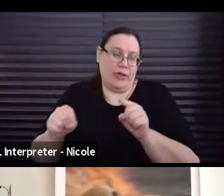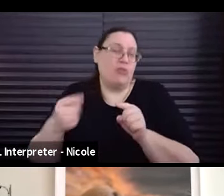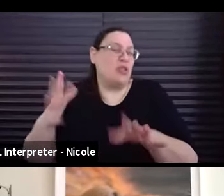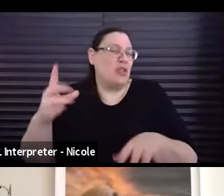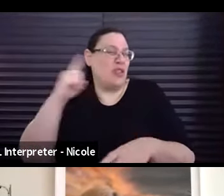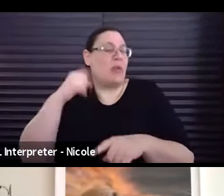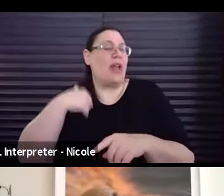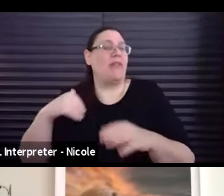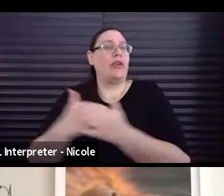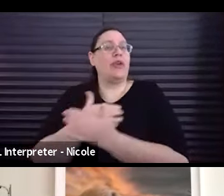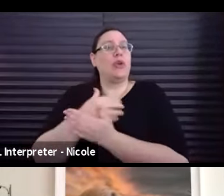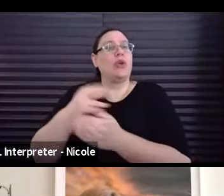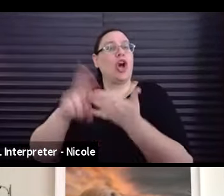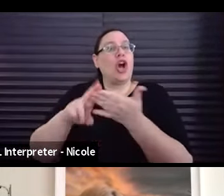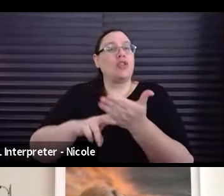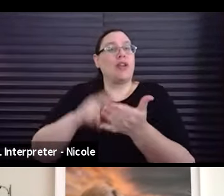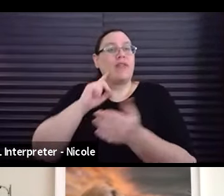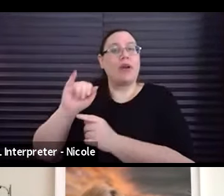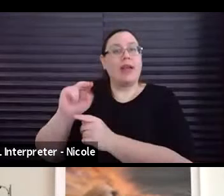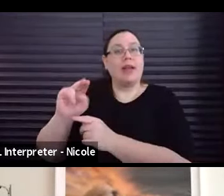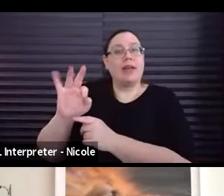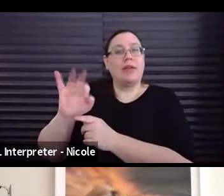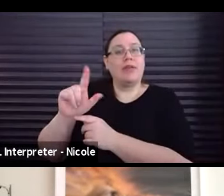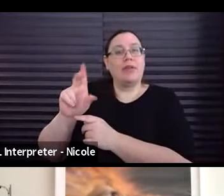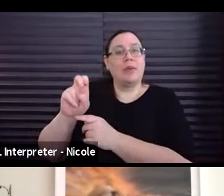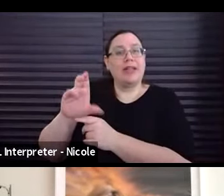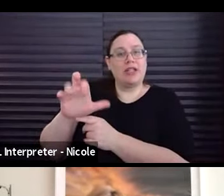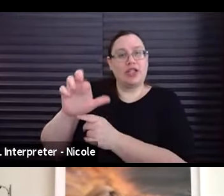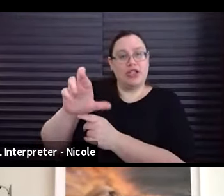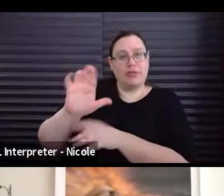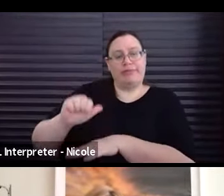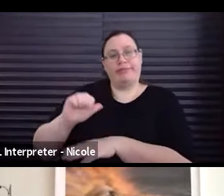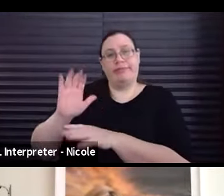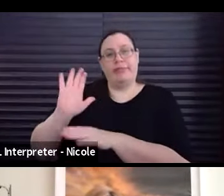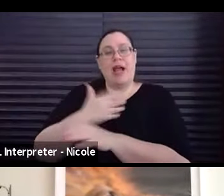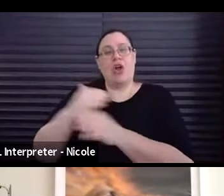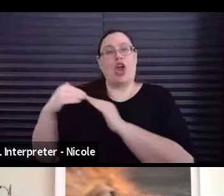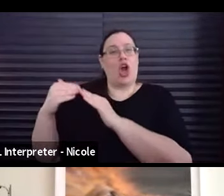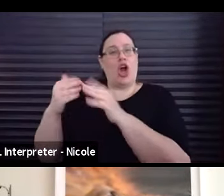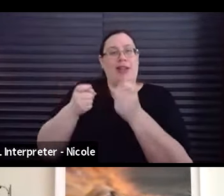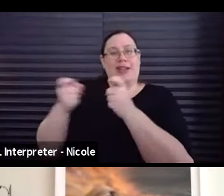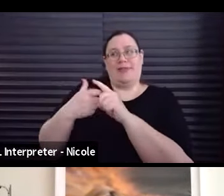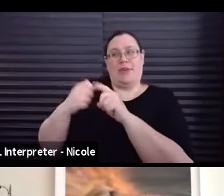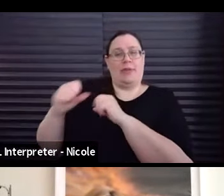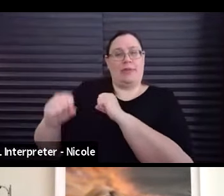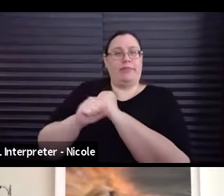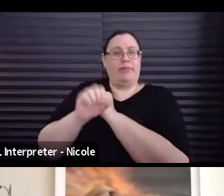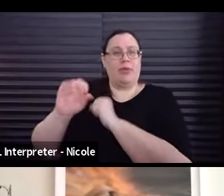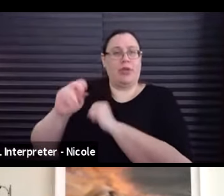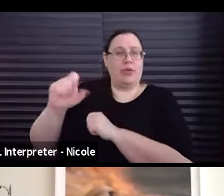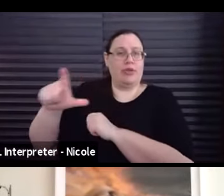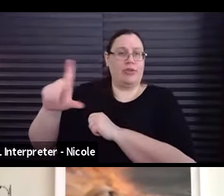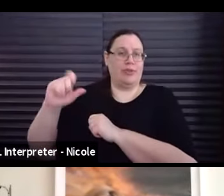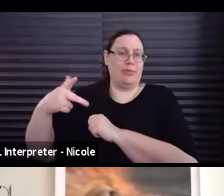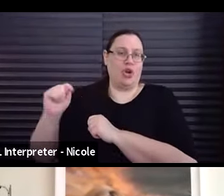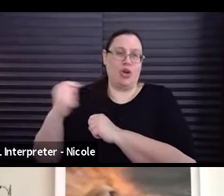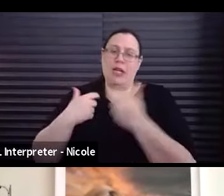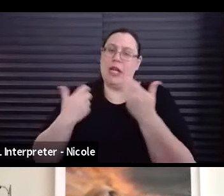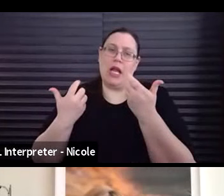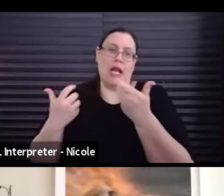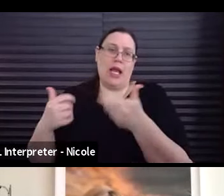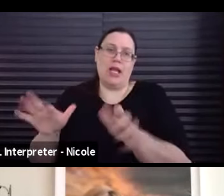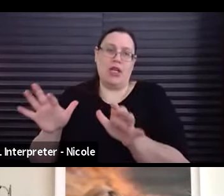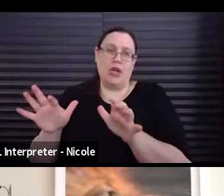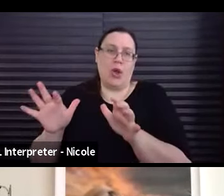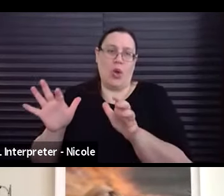influencer contact, uh, contract administered by, uh, our colleagues in the commercial department. Um, so I, you I wouldn't want to, uh, to